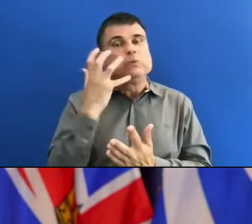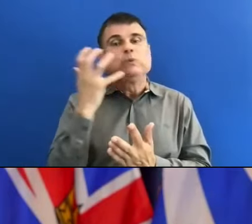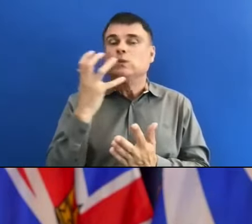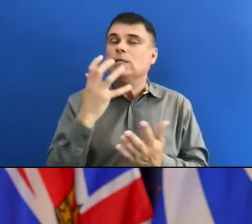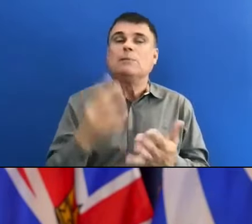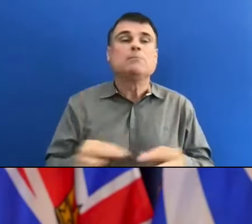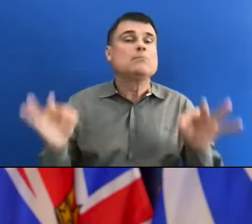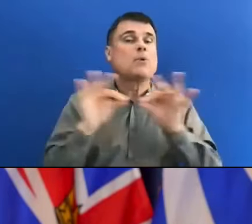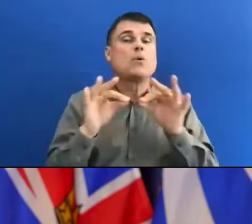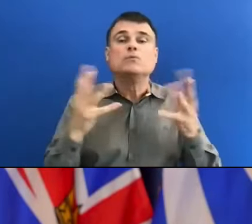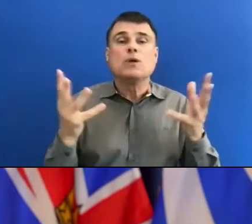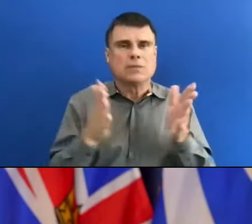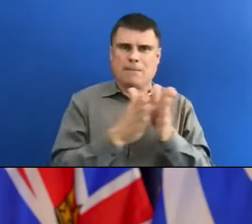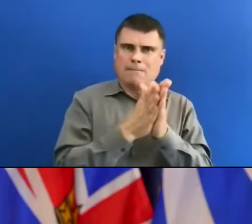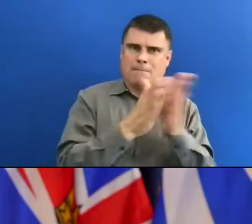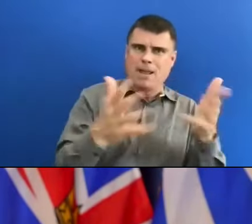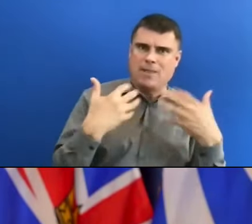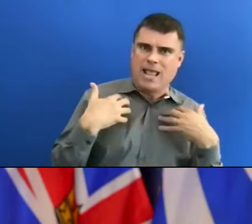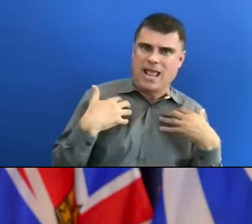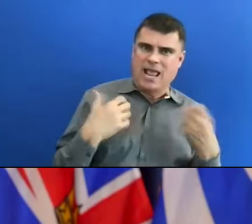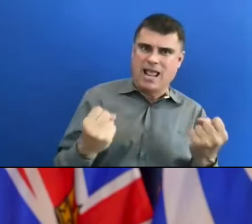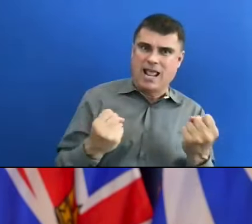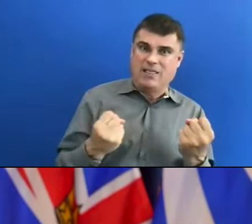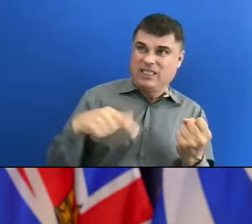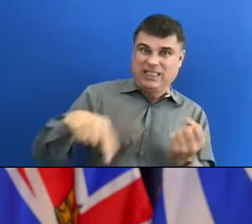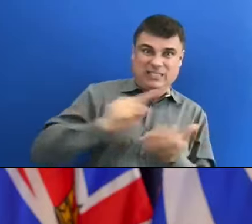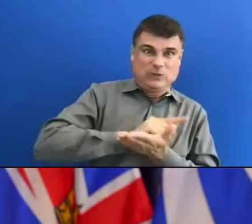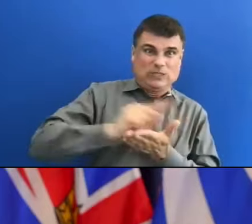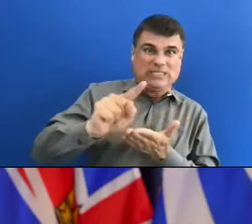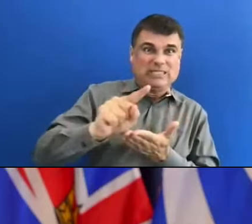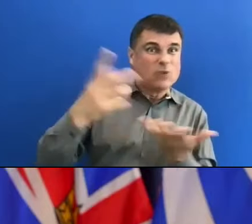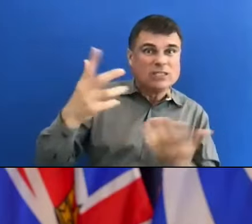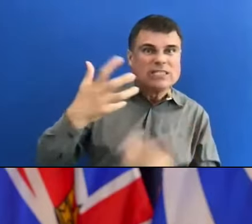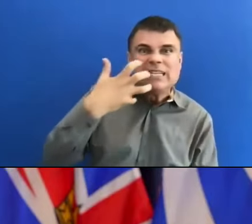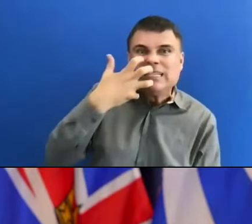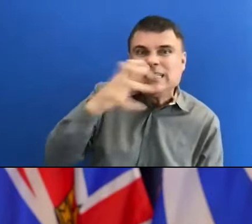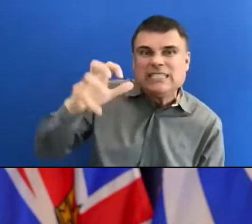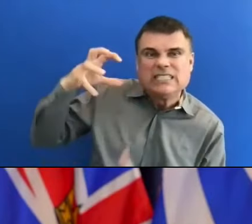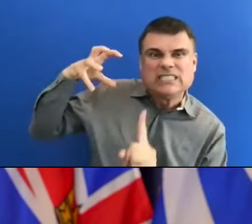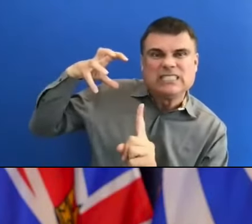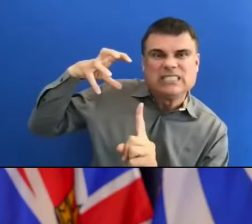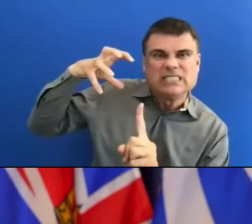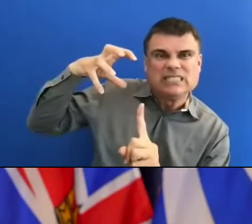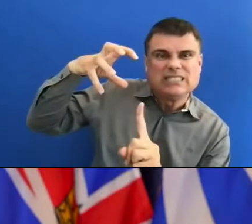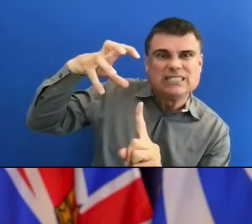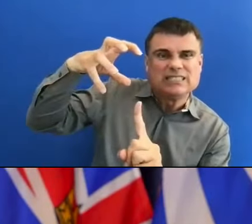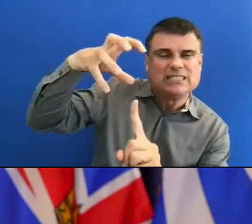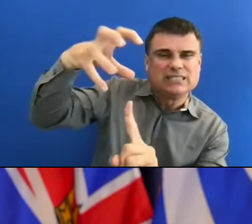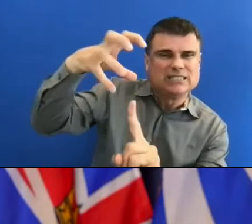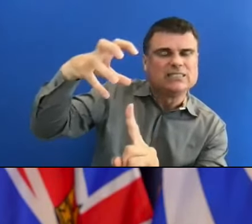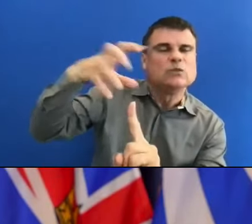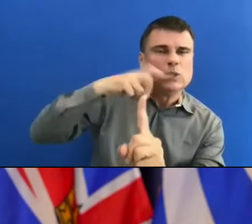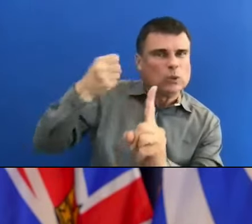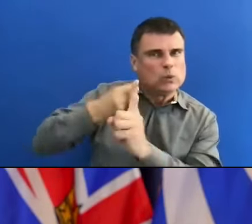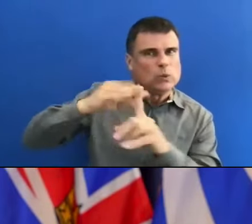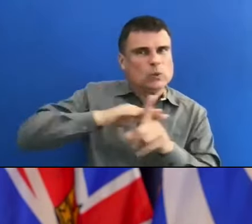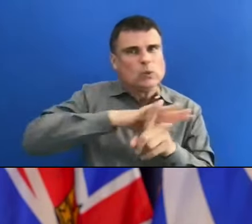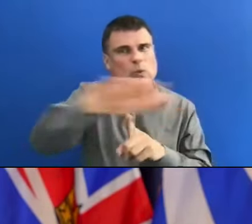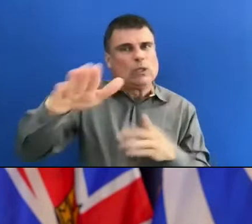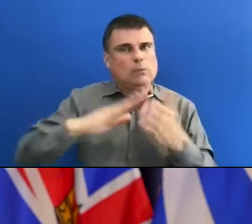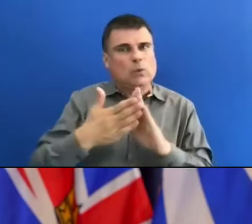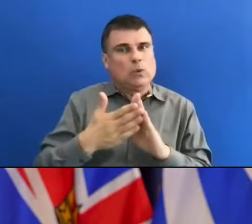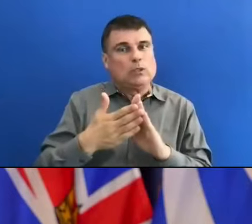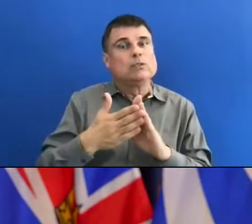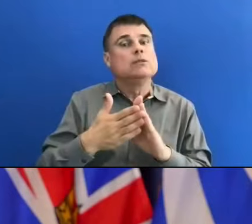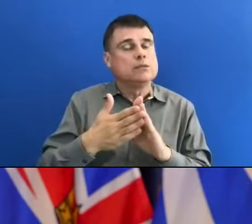that is profoundly affecting our communities. Heat waves are especially dangerous for all people people